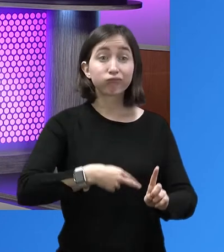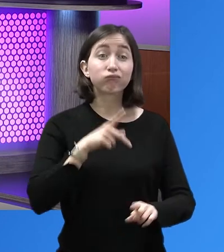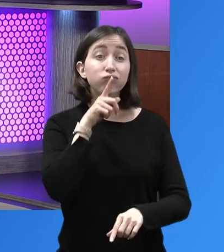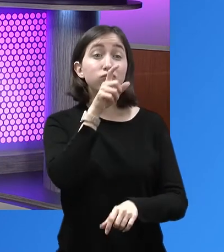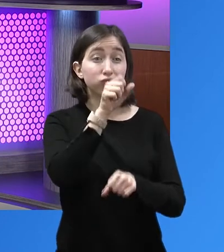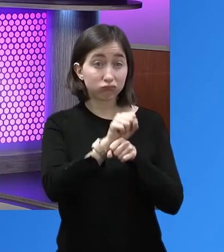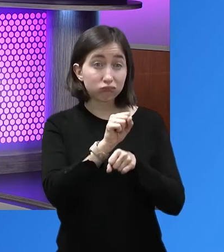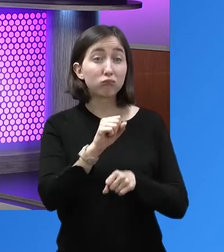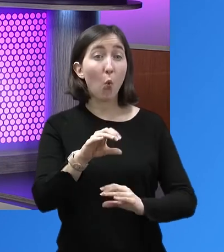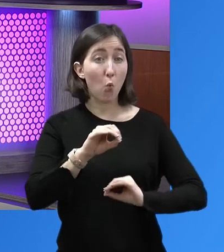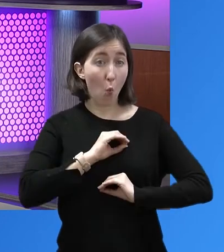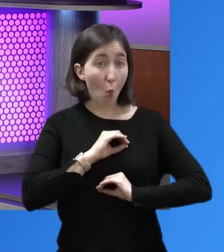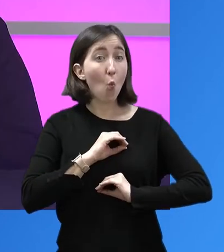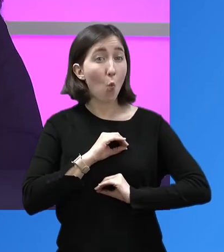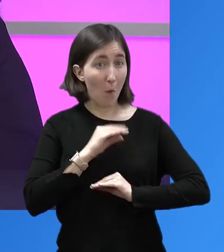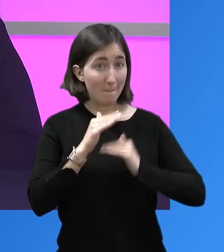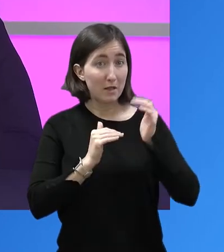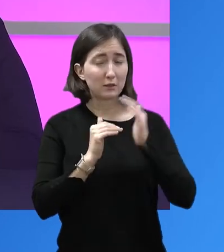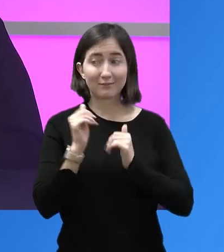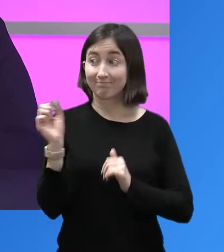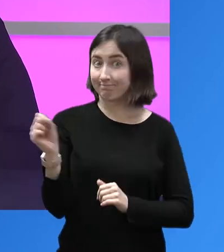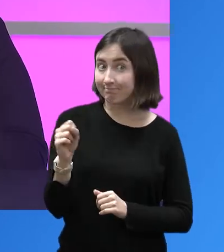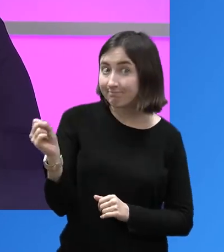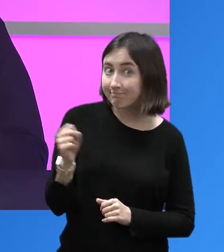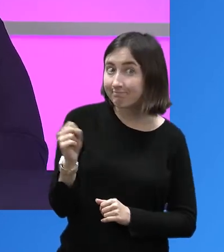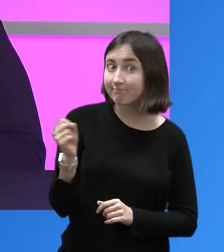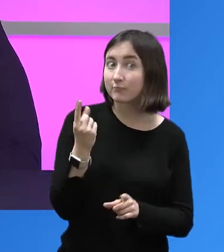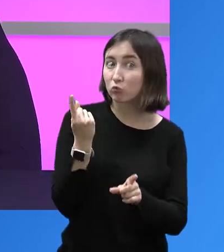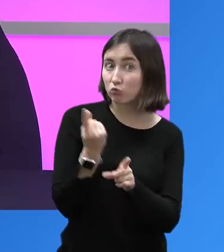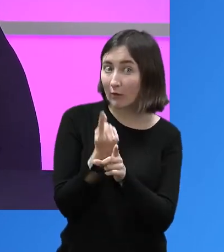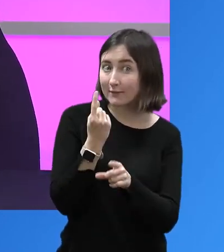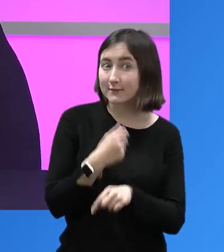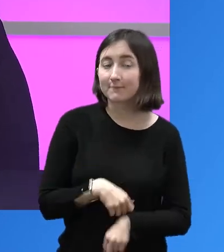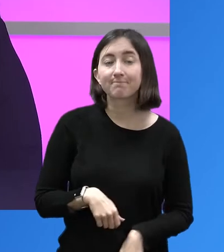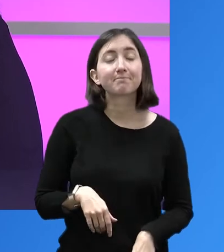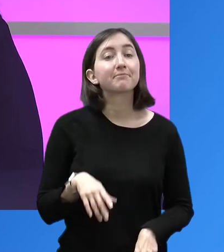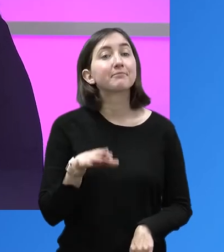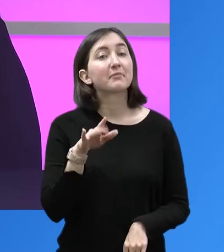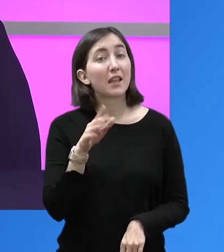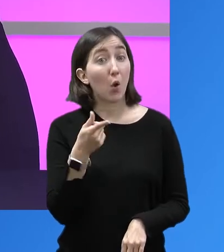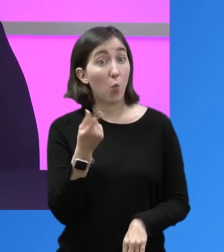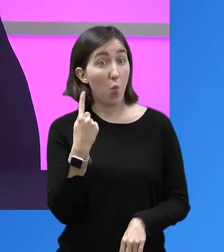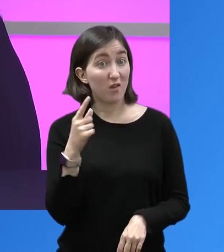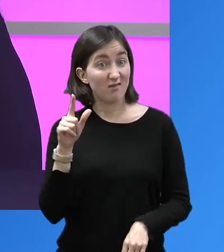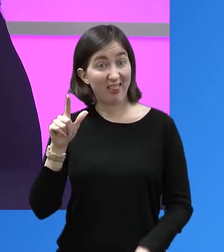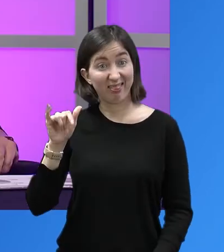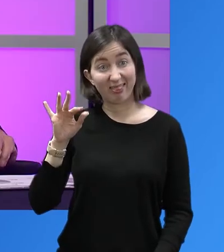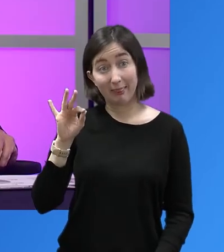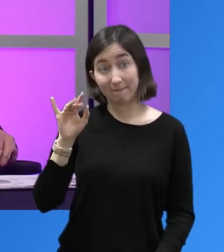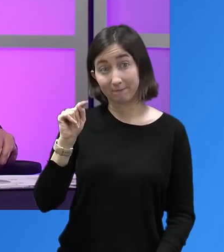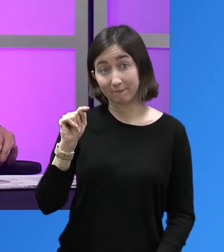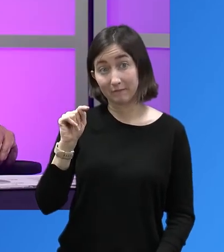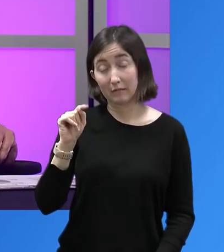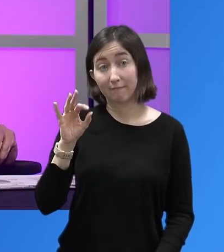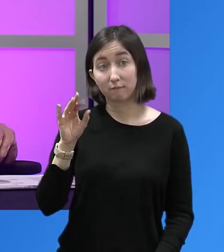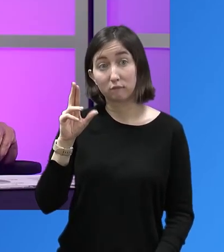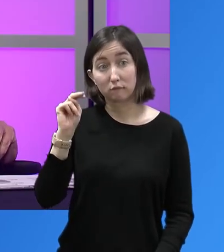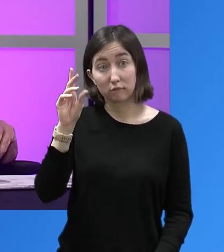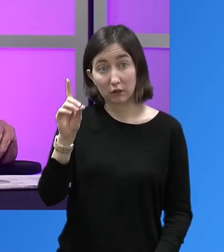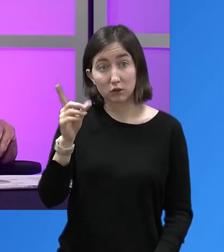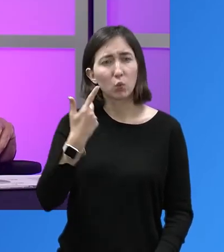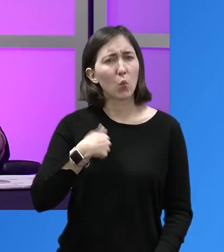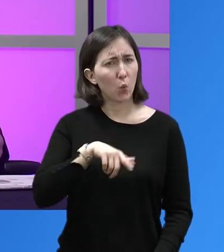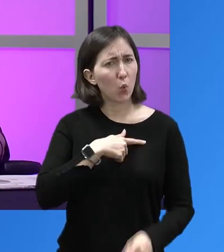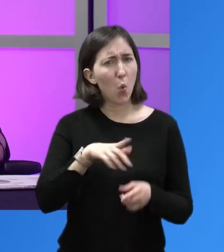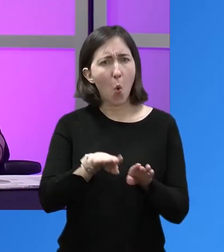proud owner of this building versus having leased it for many years. That's right. She doesn't have an asset. One of the things that we haven't talked about and